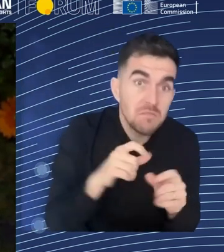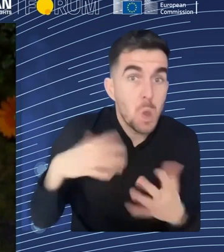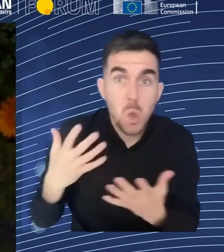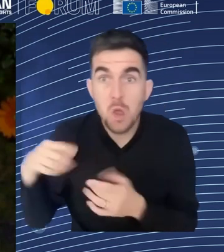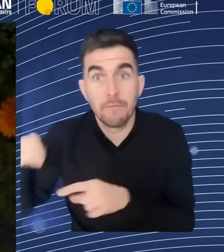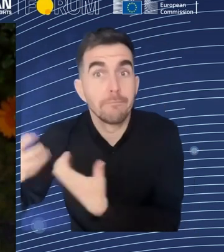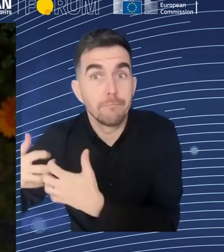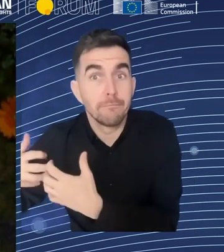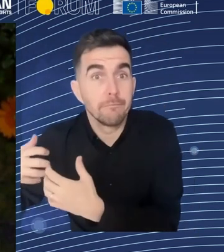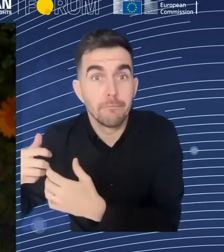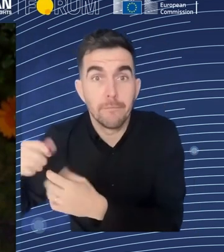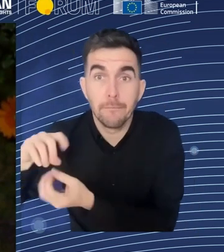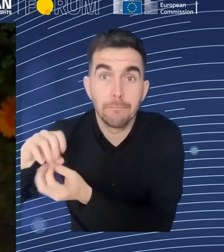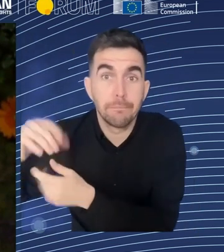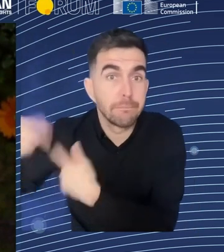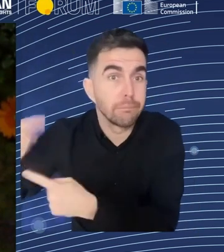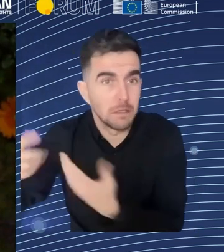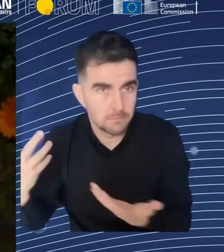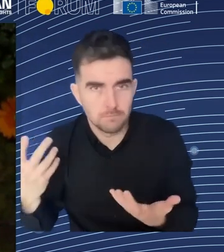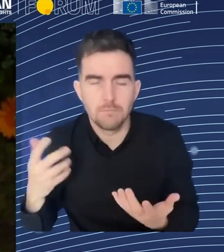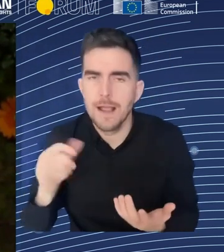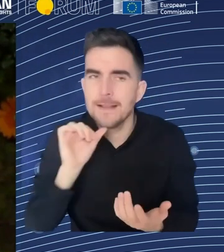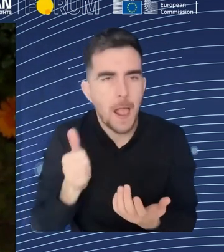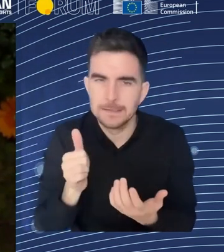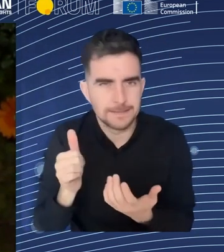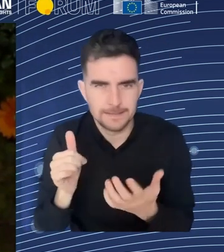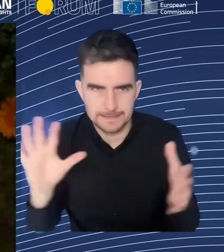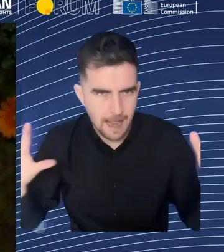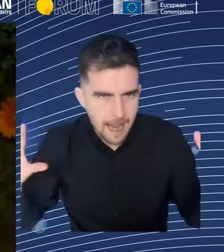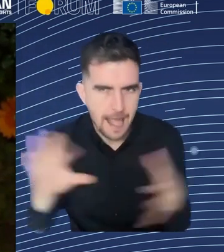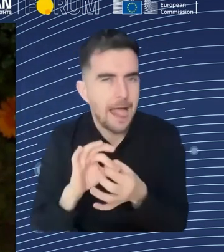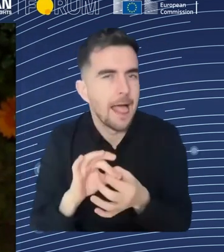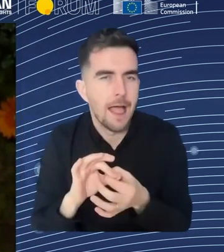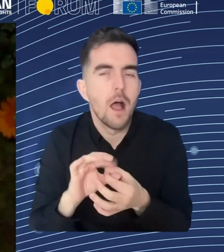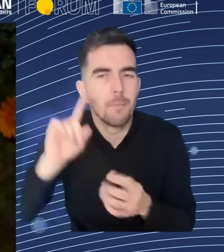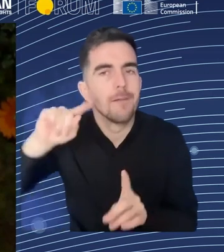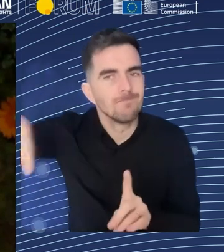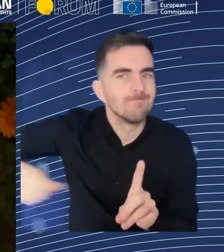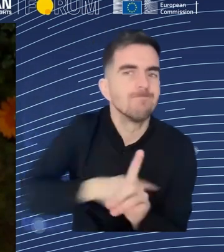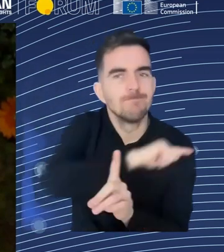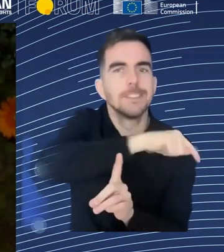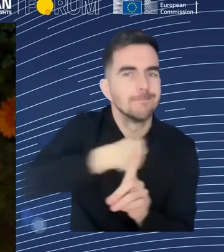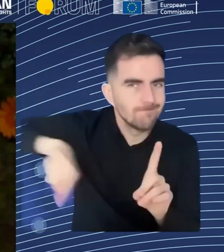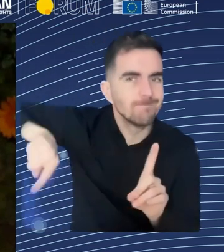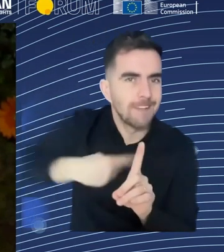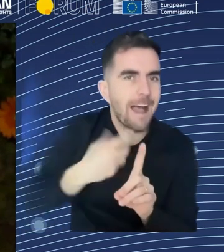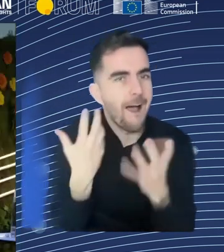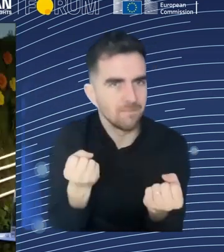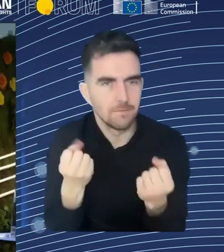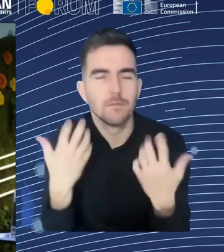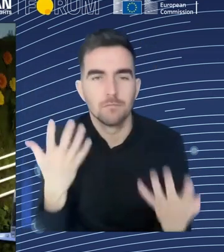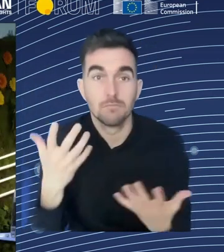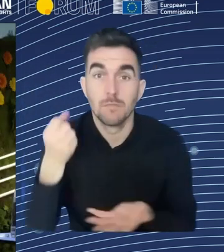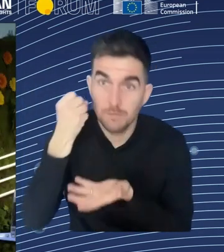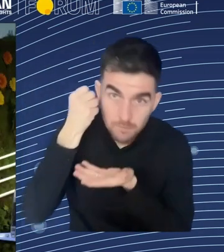you're definitely a data subject the moment AI systems process your data, whether it's in surveillance or then also in exercising management functions.